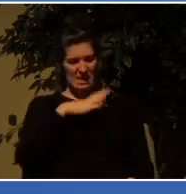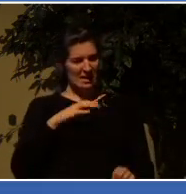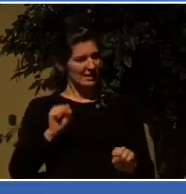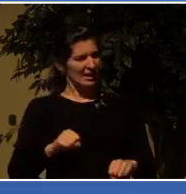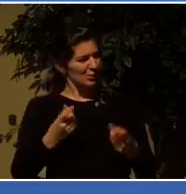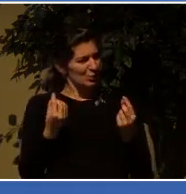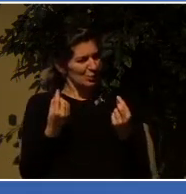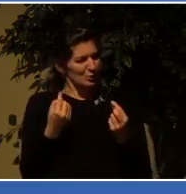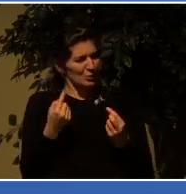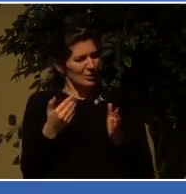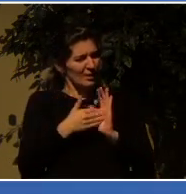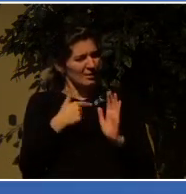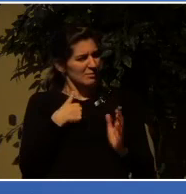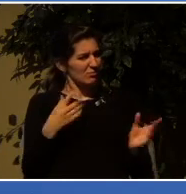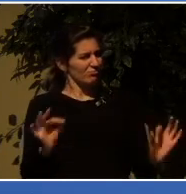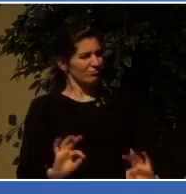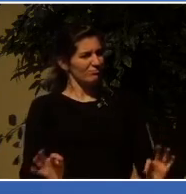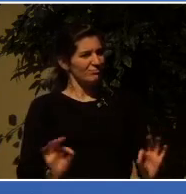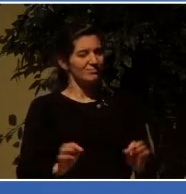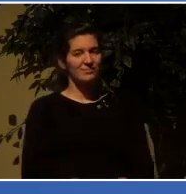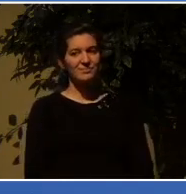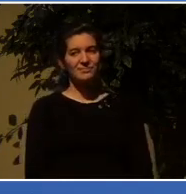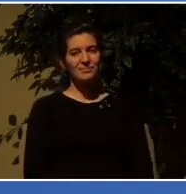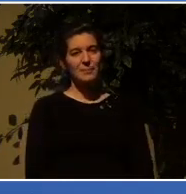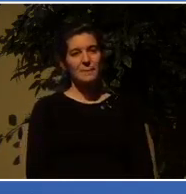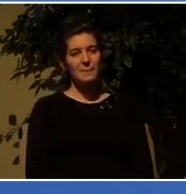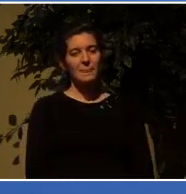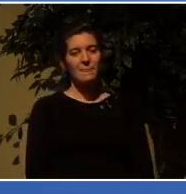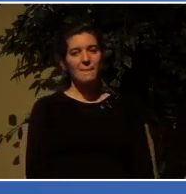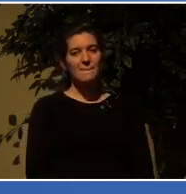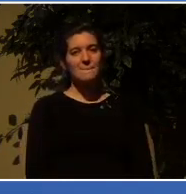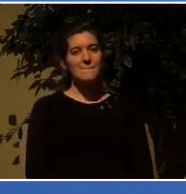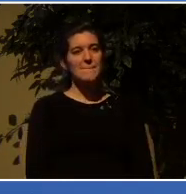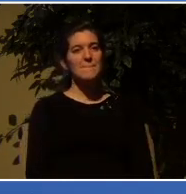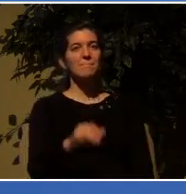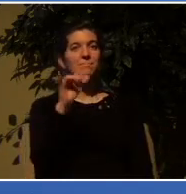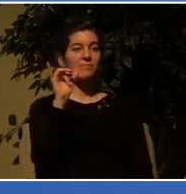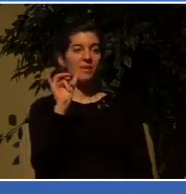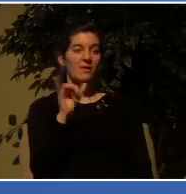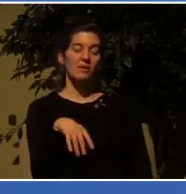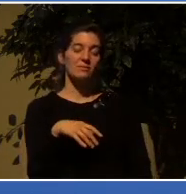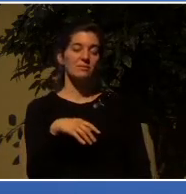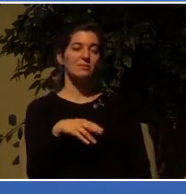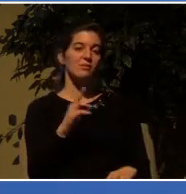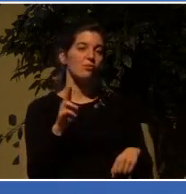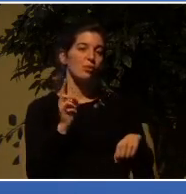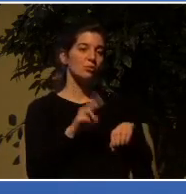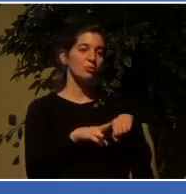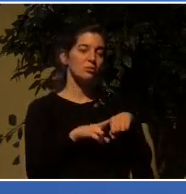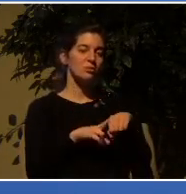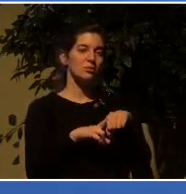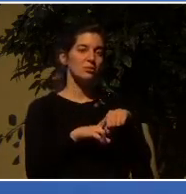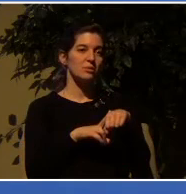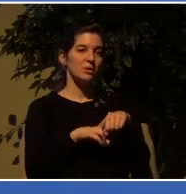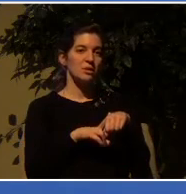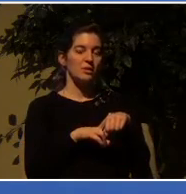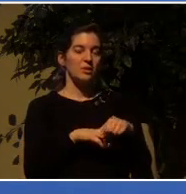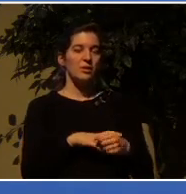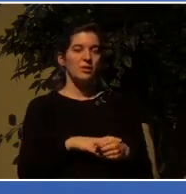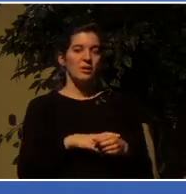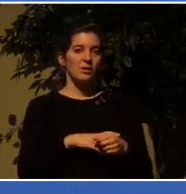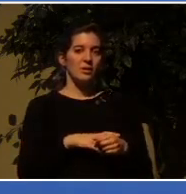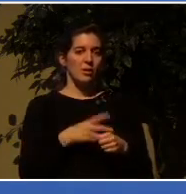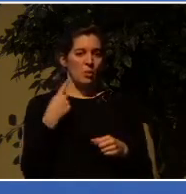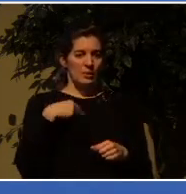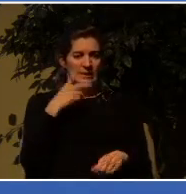do to me? And that is, of course, illustrated so powerfully